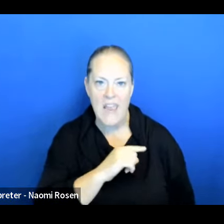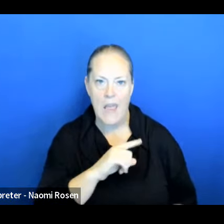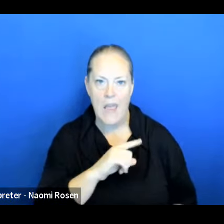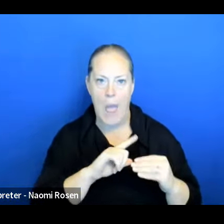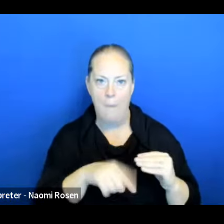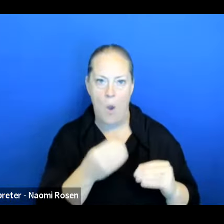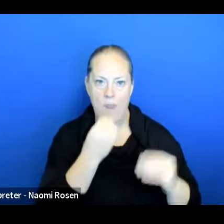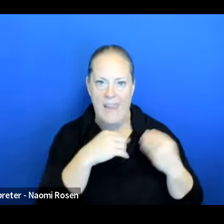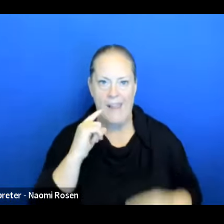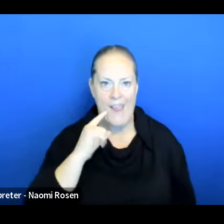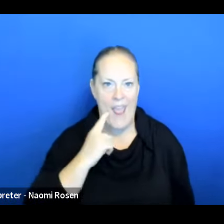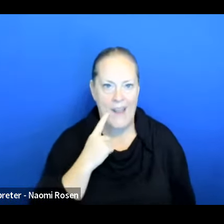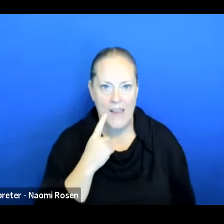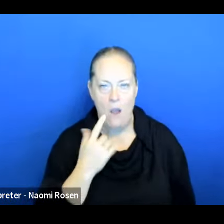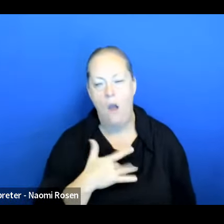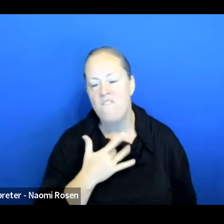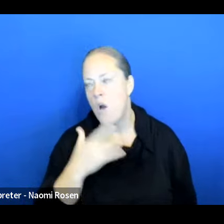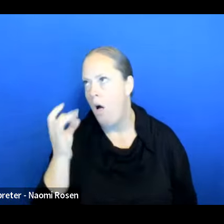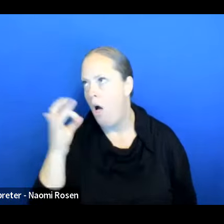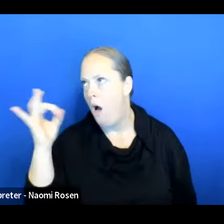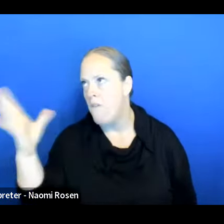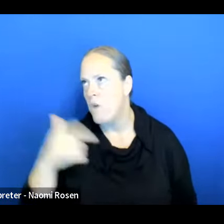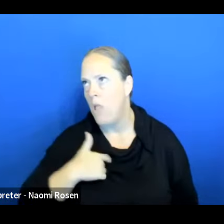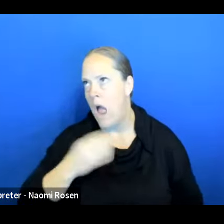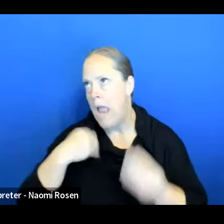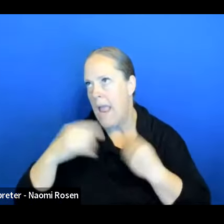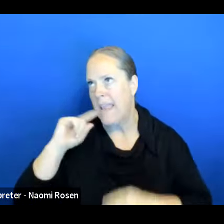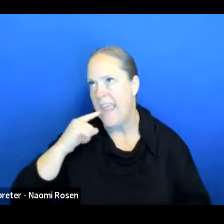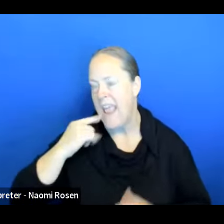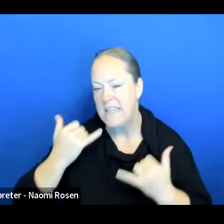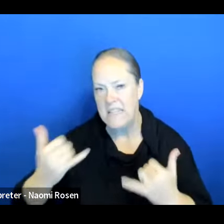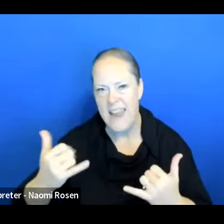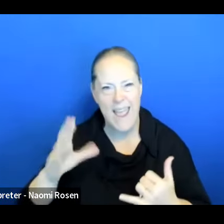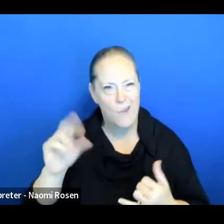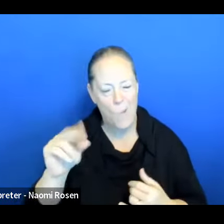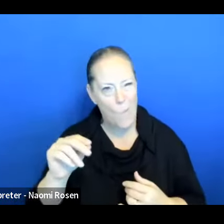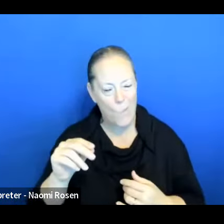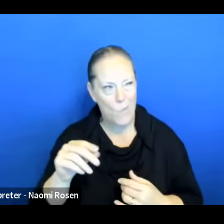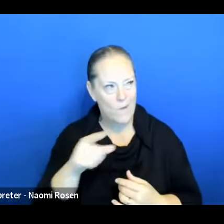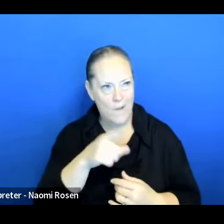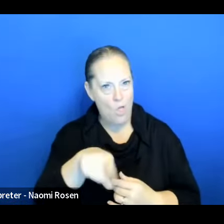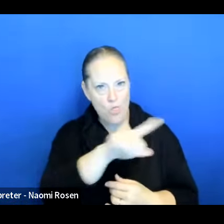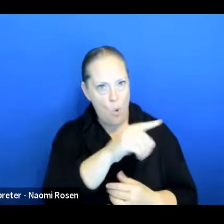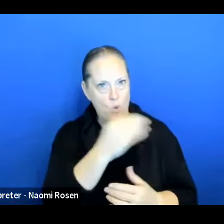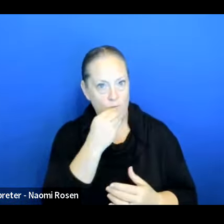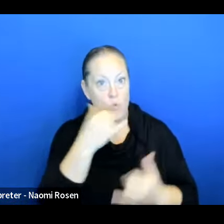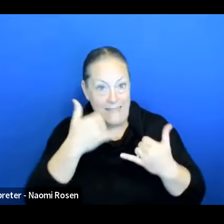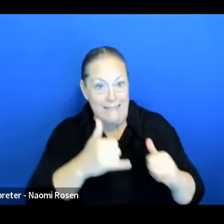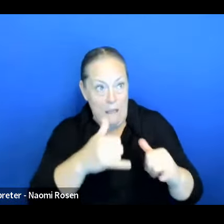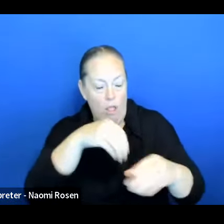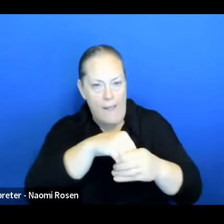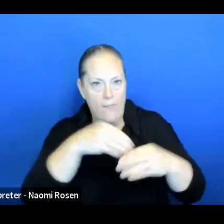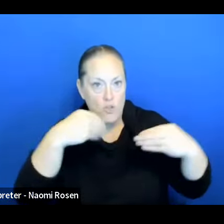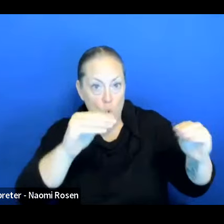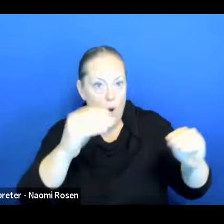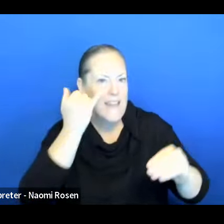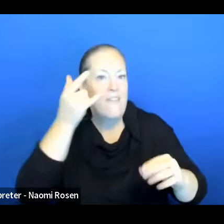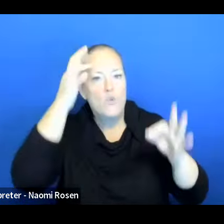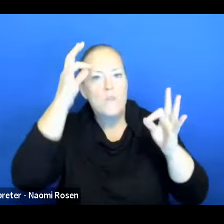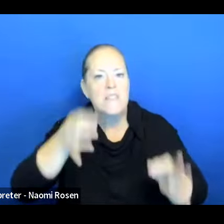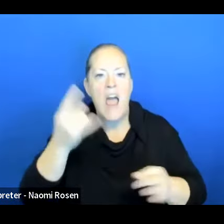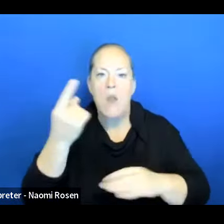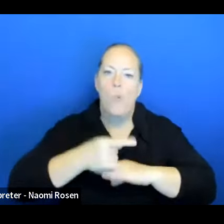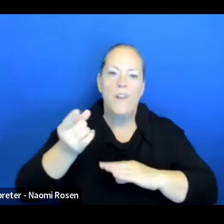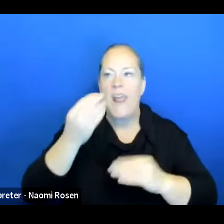feel bad. You know, those foods are going to be still in the stores. And if one day you decide to eat that, that's okay.